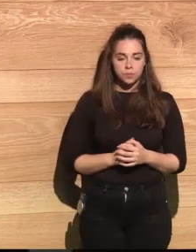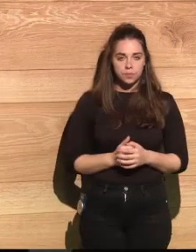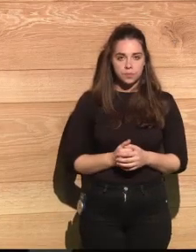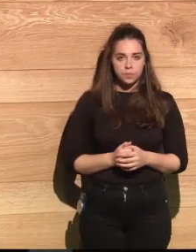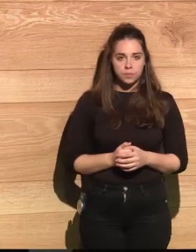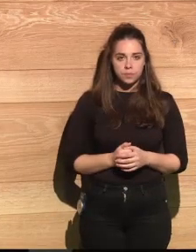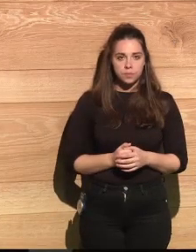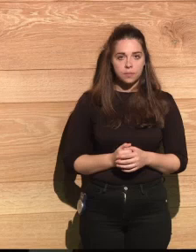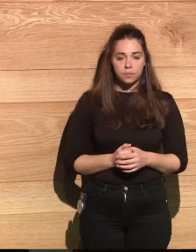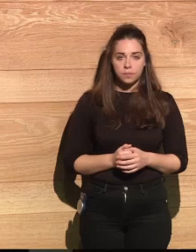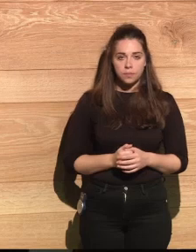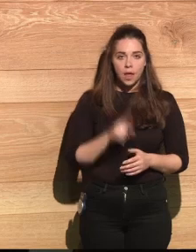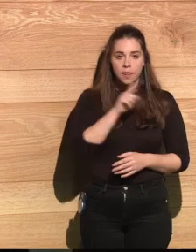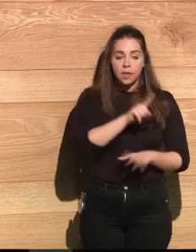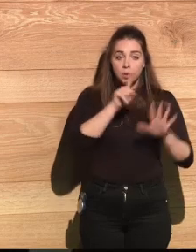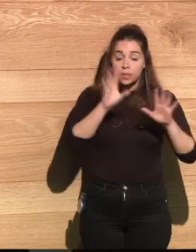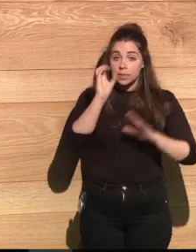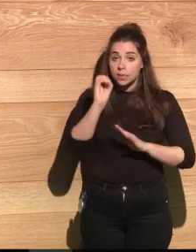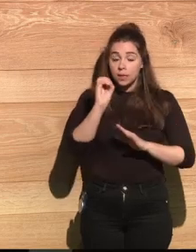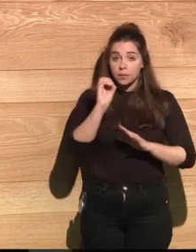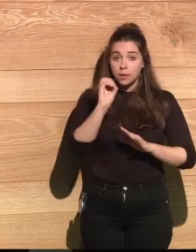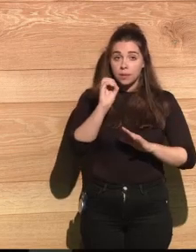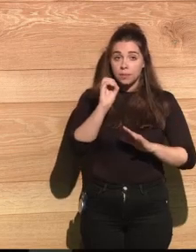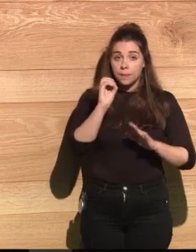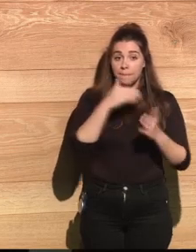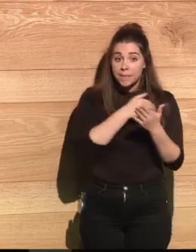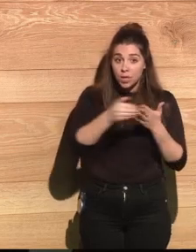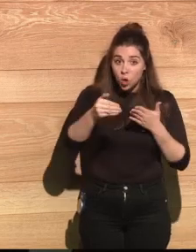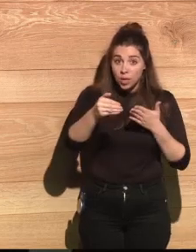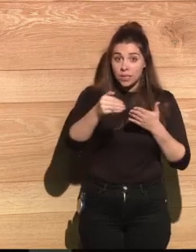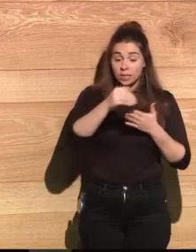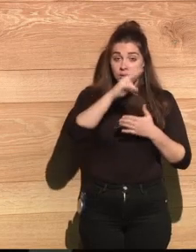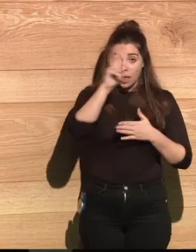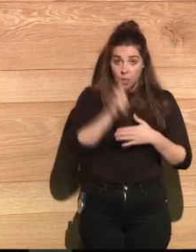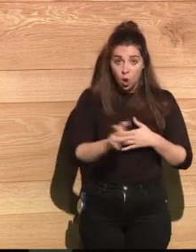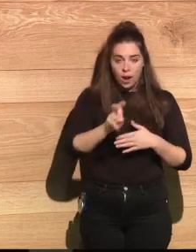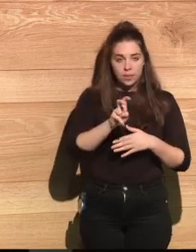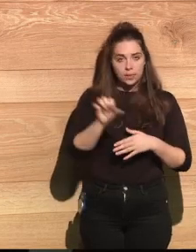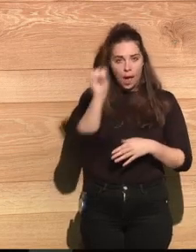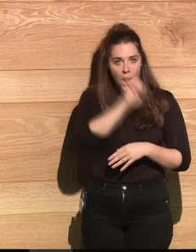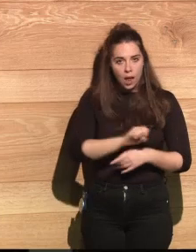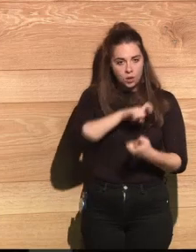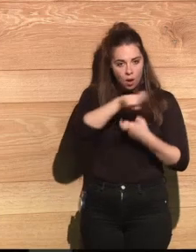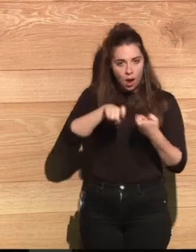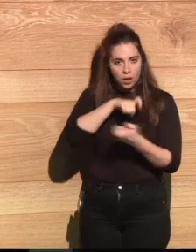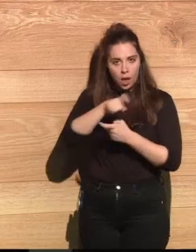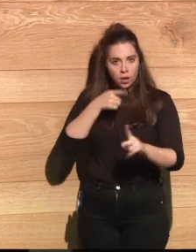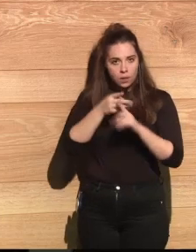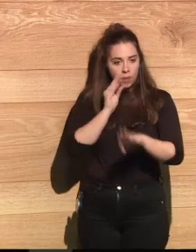a year that are invested of public funds on the maintenance of nuclear weapons.